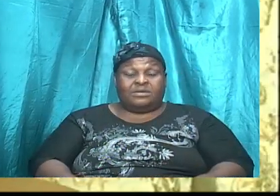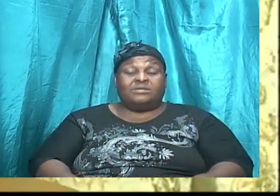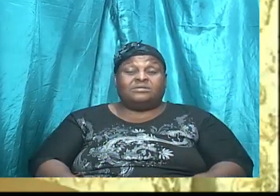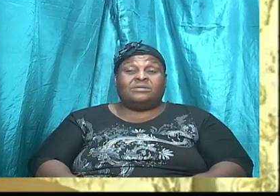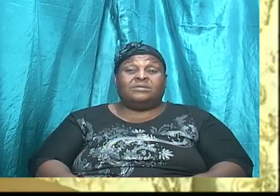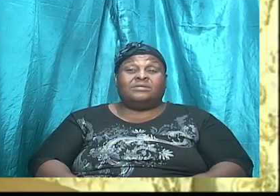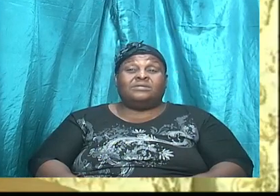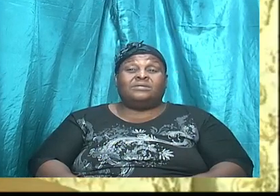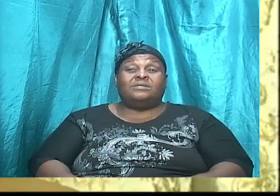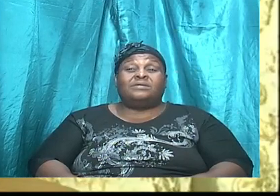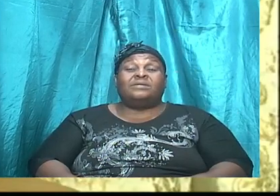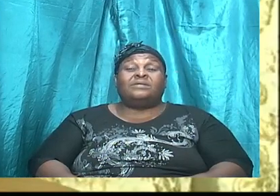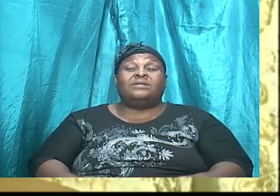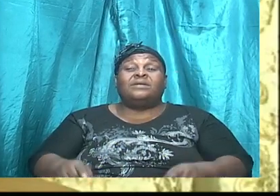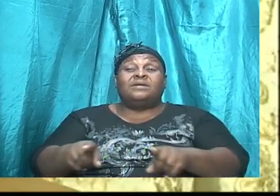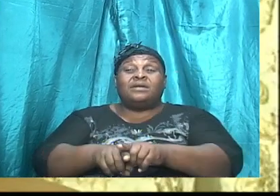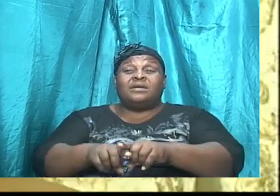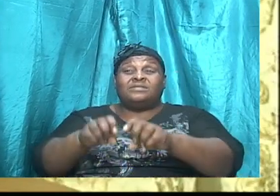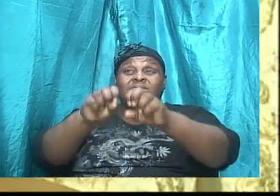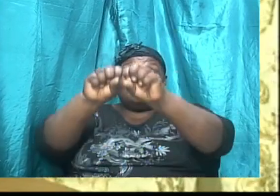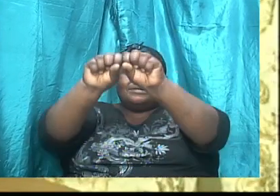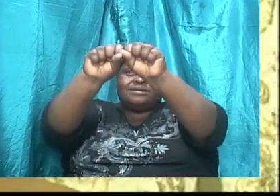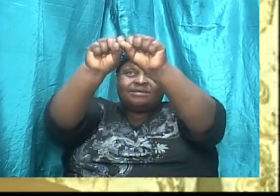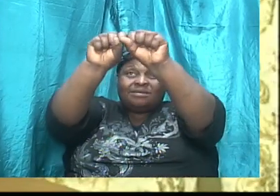As they sculpt,